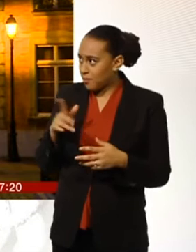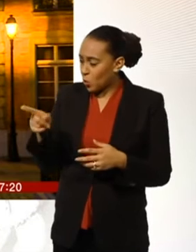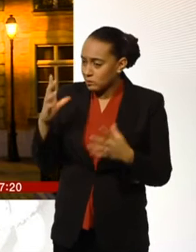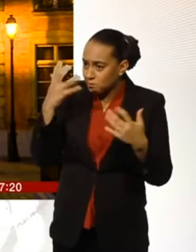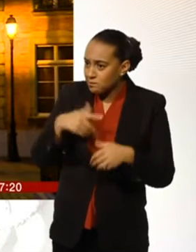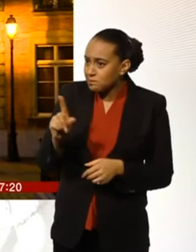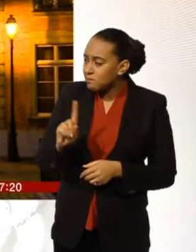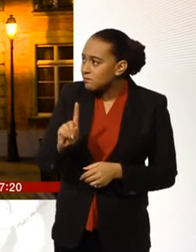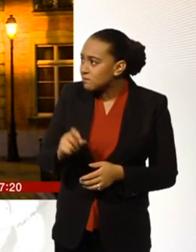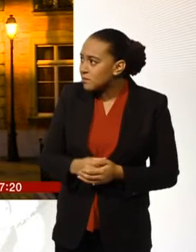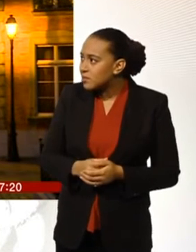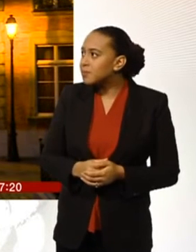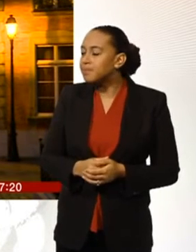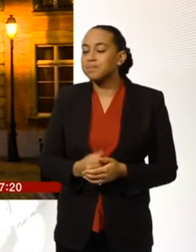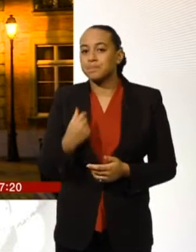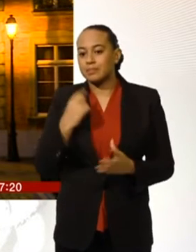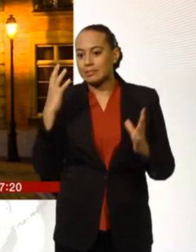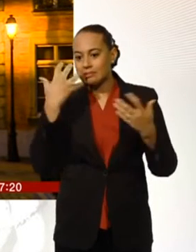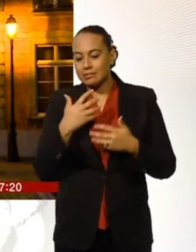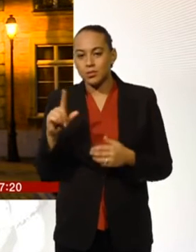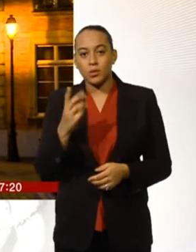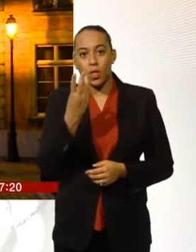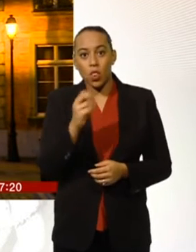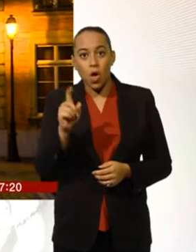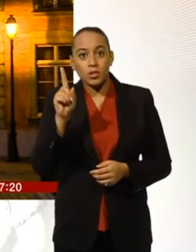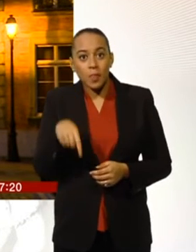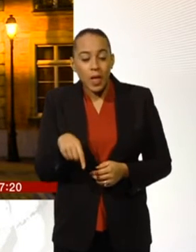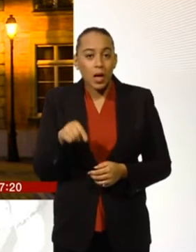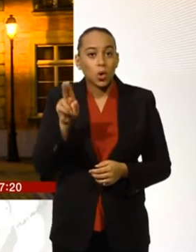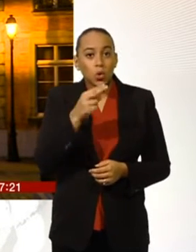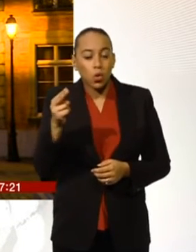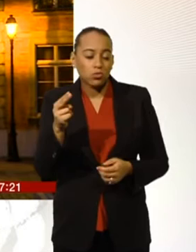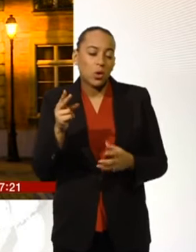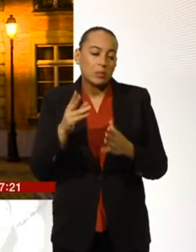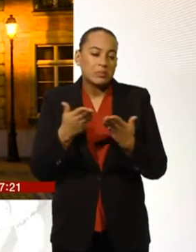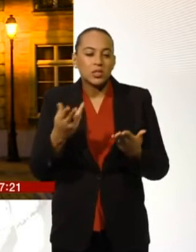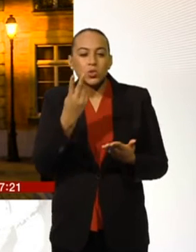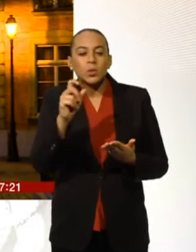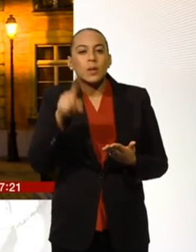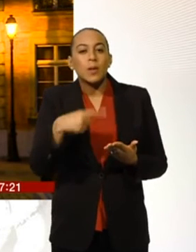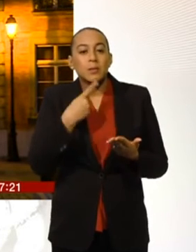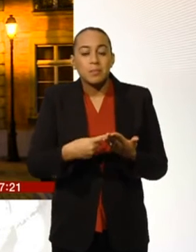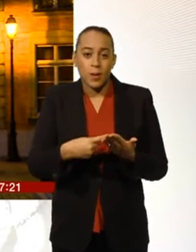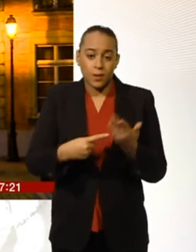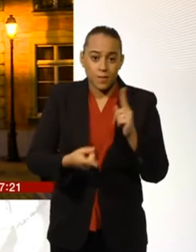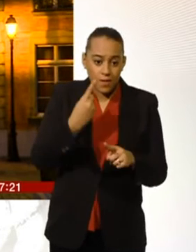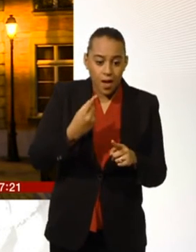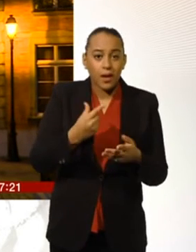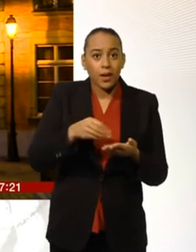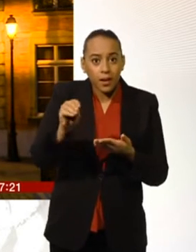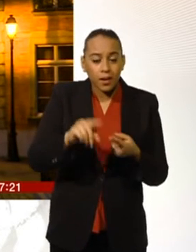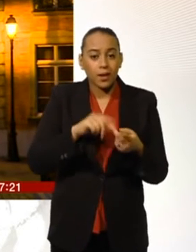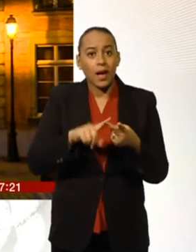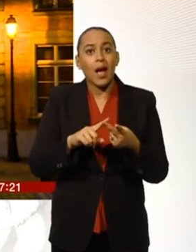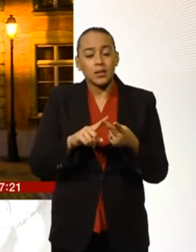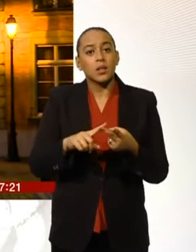Well, my fears are that he faces a 30,000 euro, 20,000 pound fine and up to five years in prison abroad for